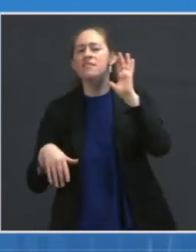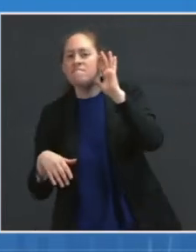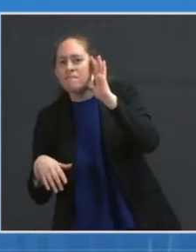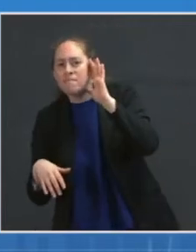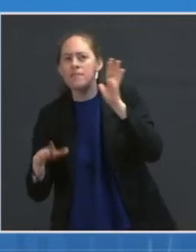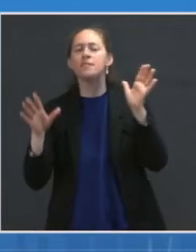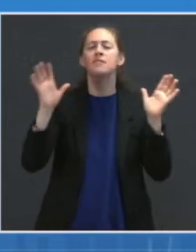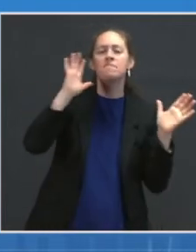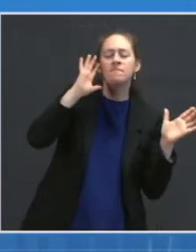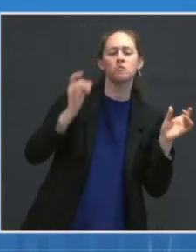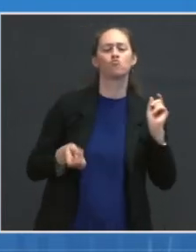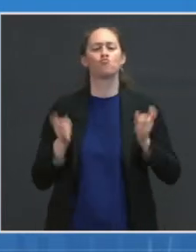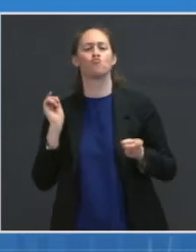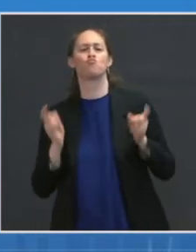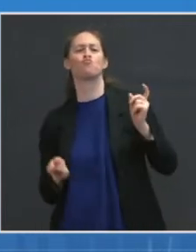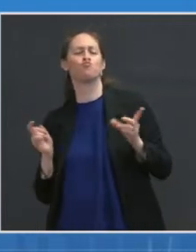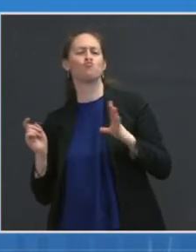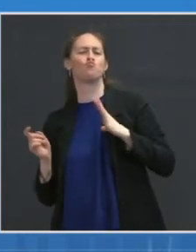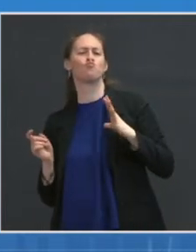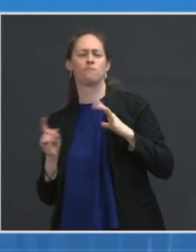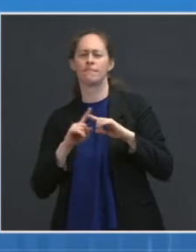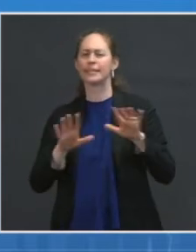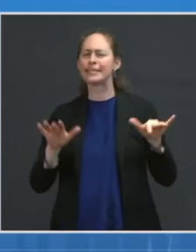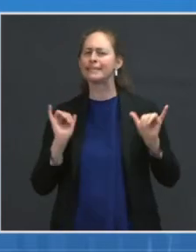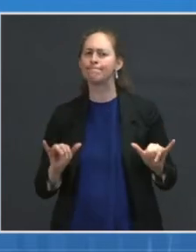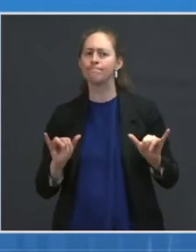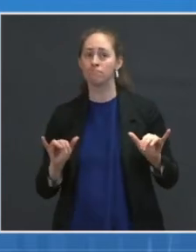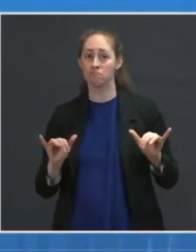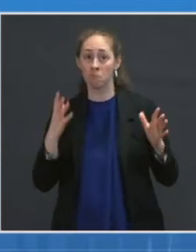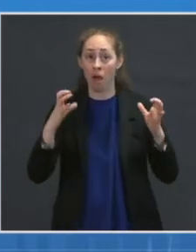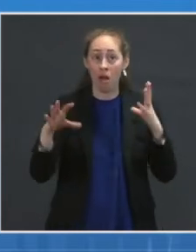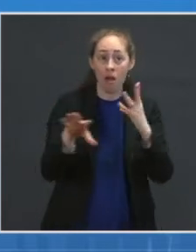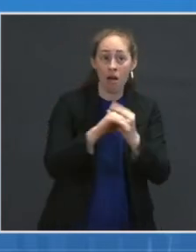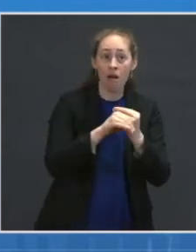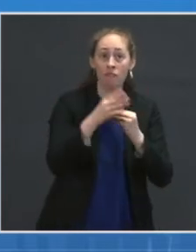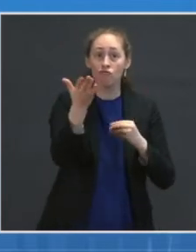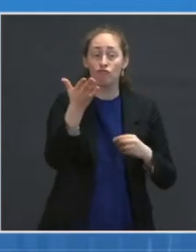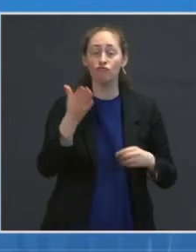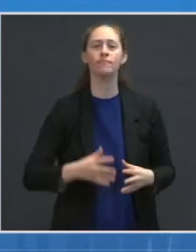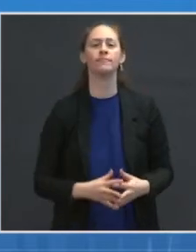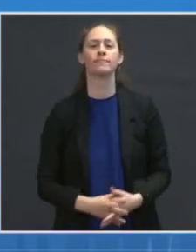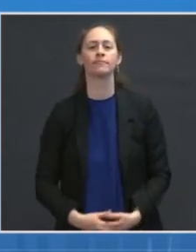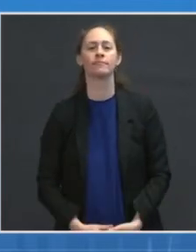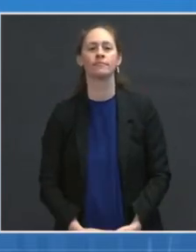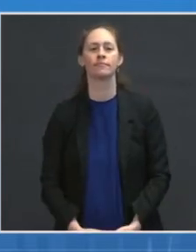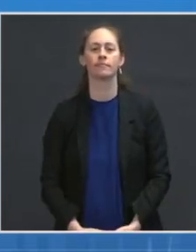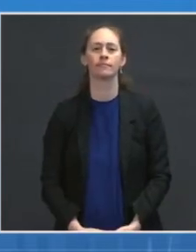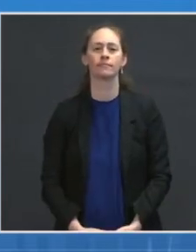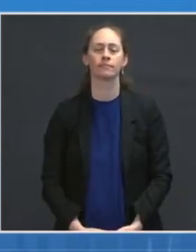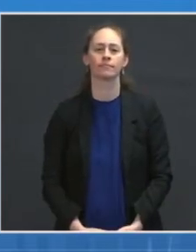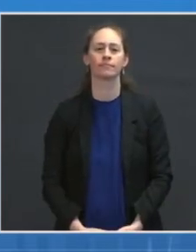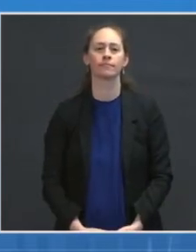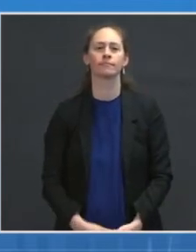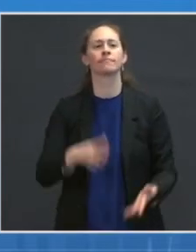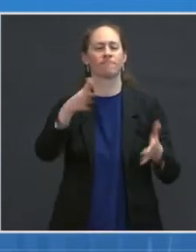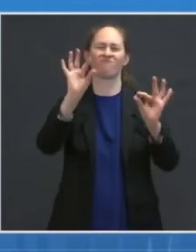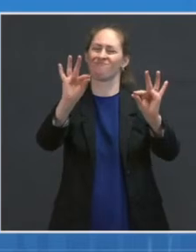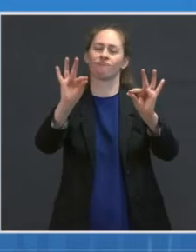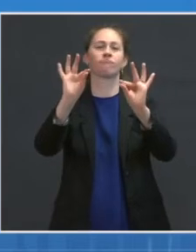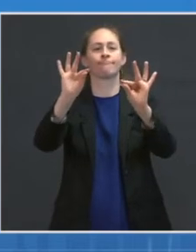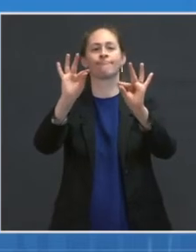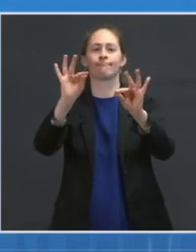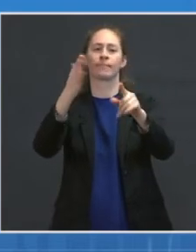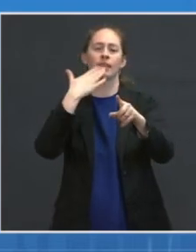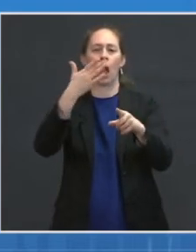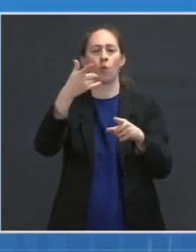But anything you'd want to add to that, Dr. Walensky or Fauci? Yeah. Andy, you know, thank you for bringing that up. And with regard to